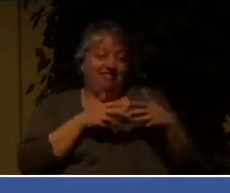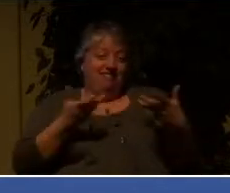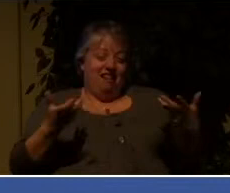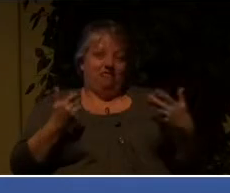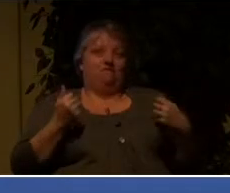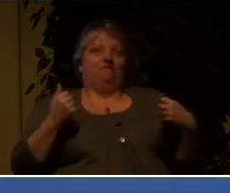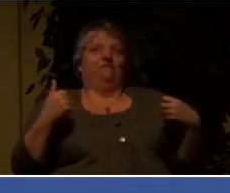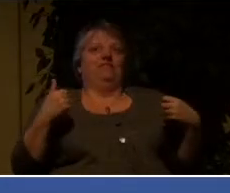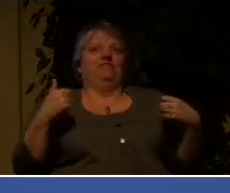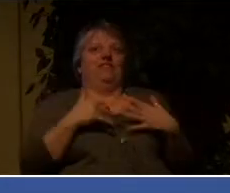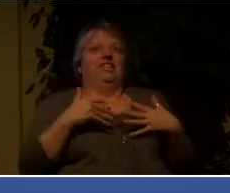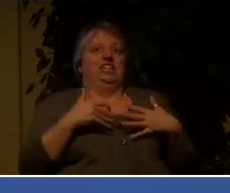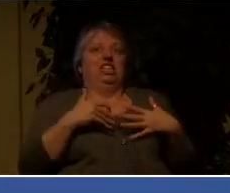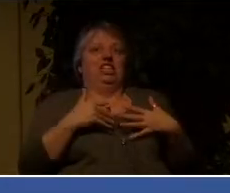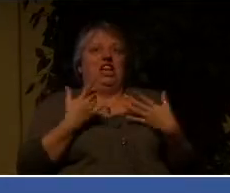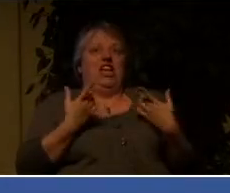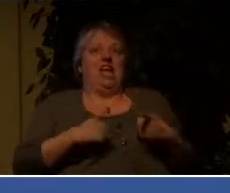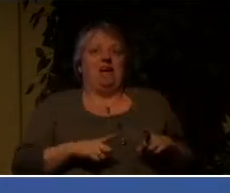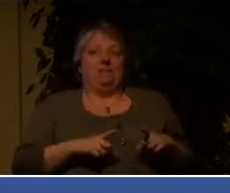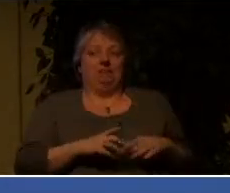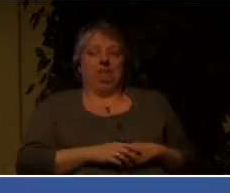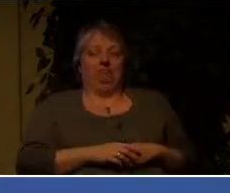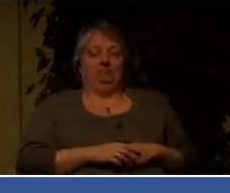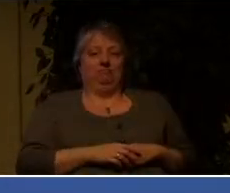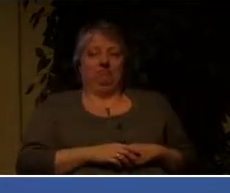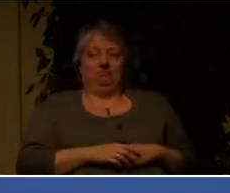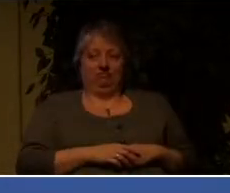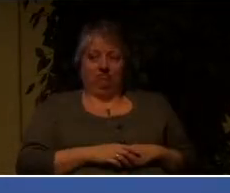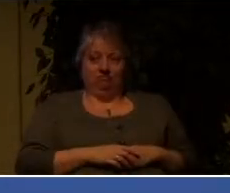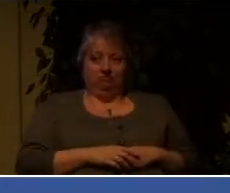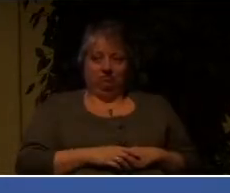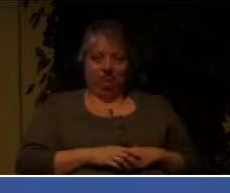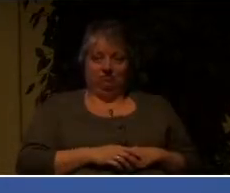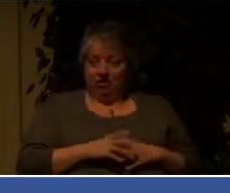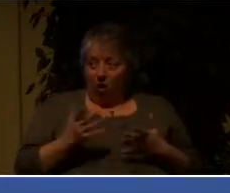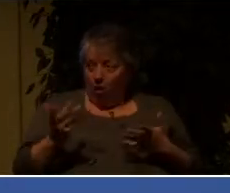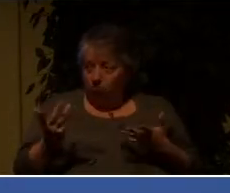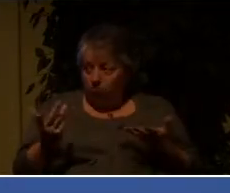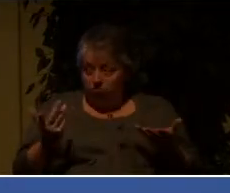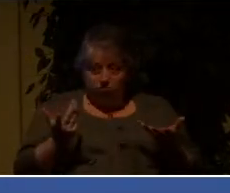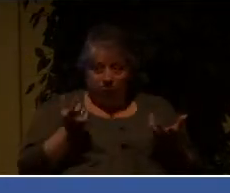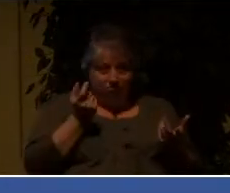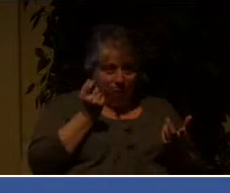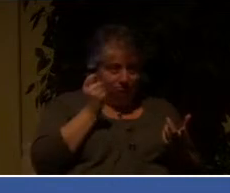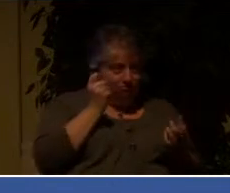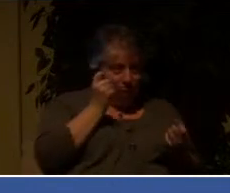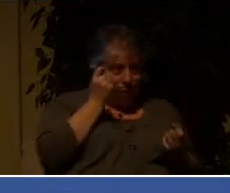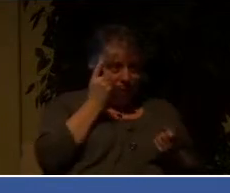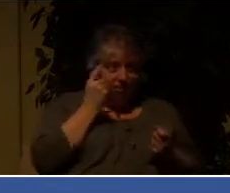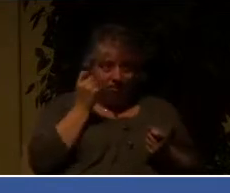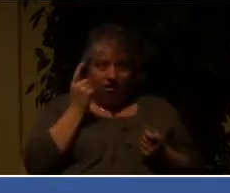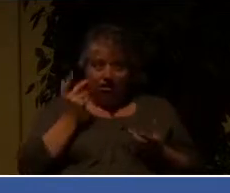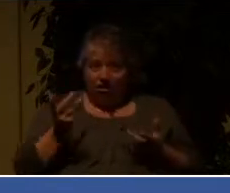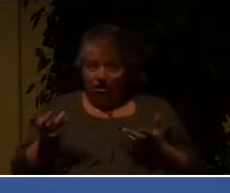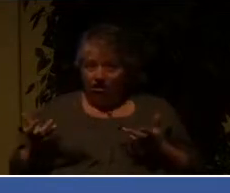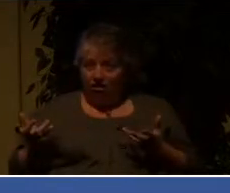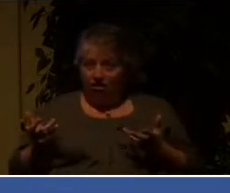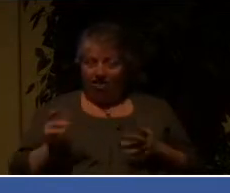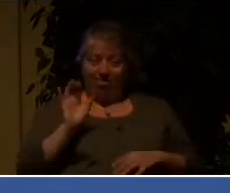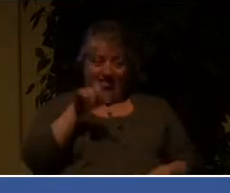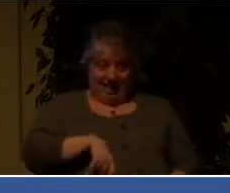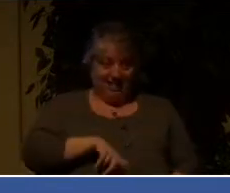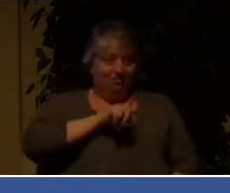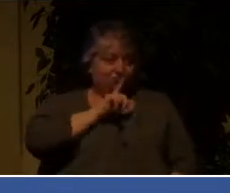in our hearts. Am I kind of on a tracking with you here? I mean, that's the reality, right?